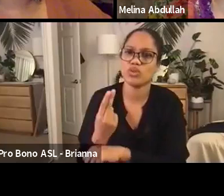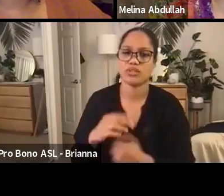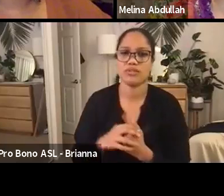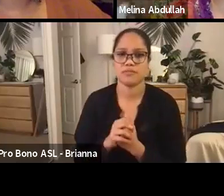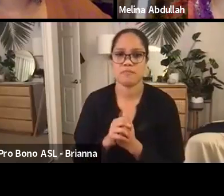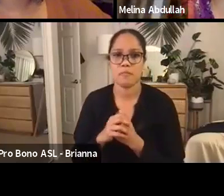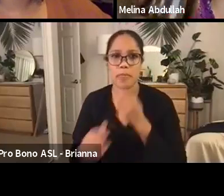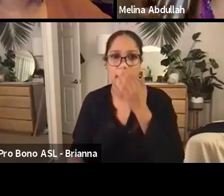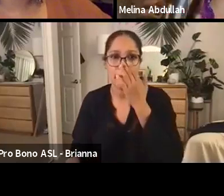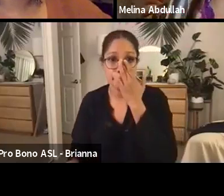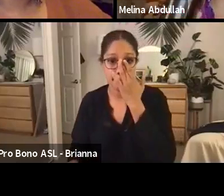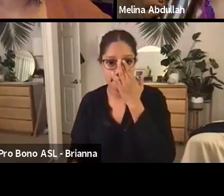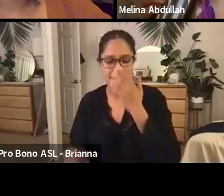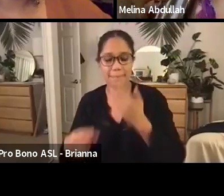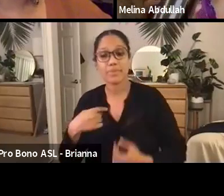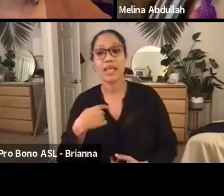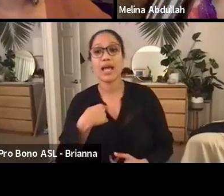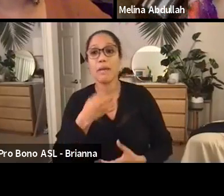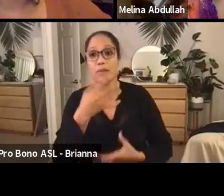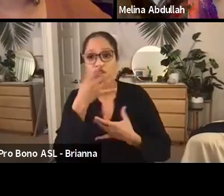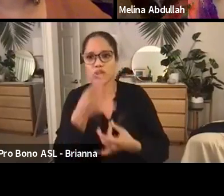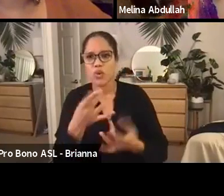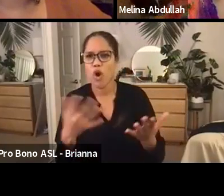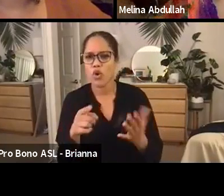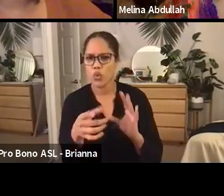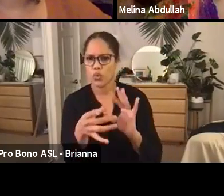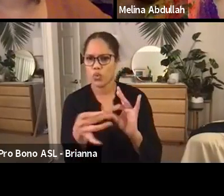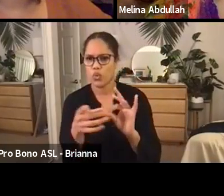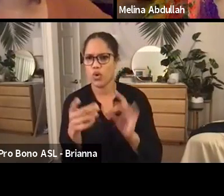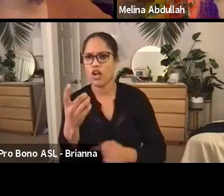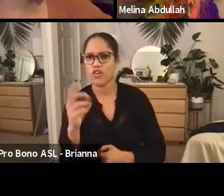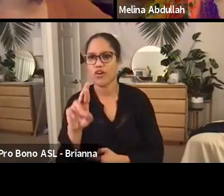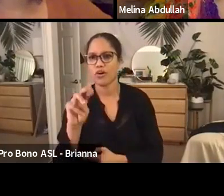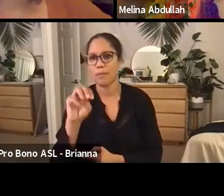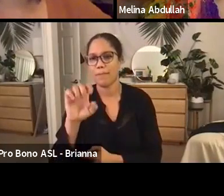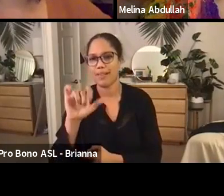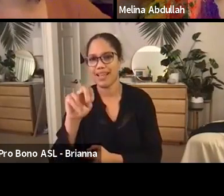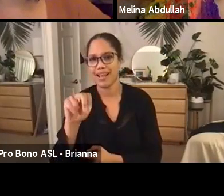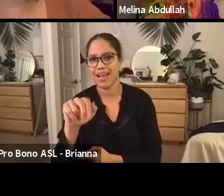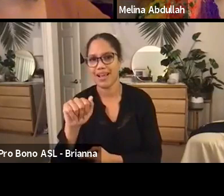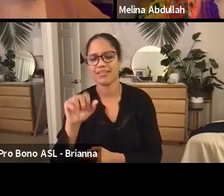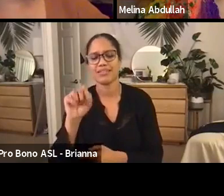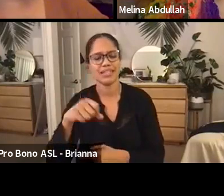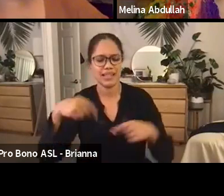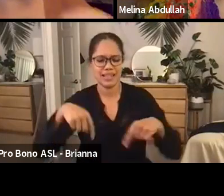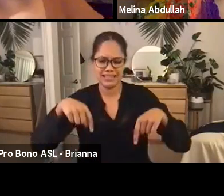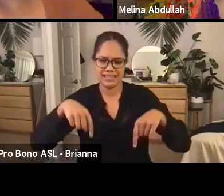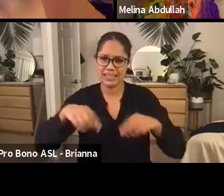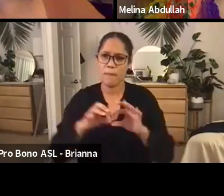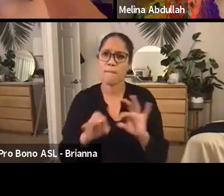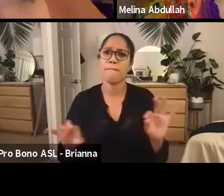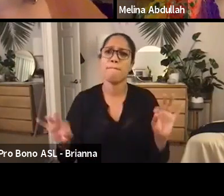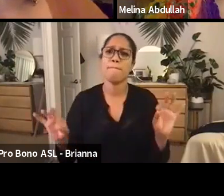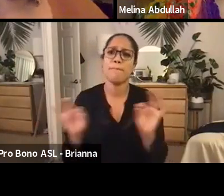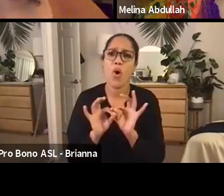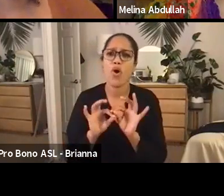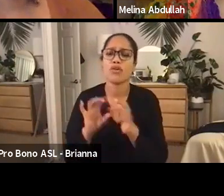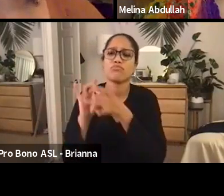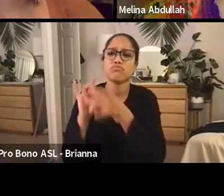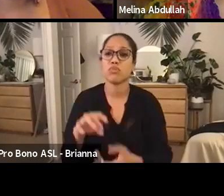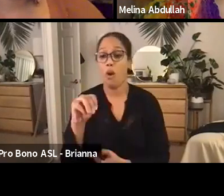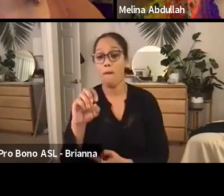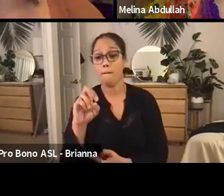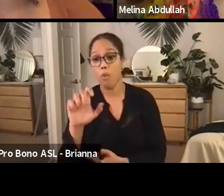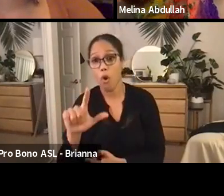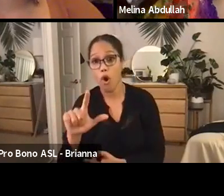what you said, you know, Dr. Molina on the, is just so, so critical, this point about budgets being moral and ethical